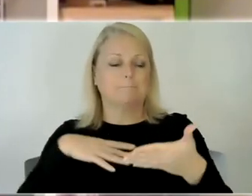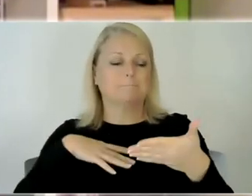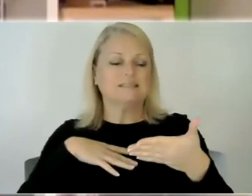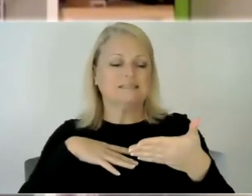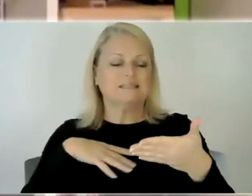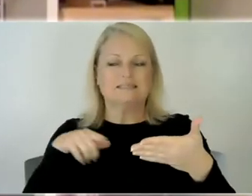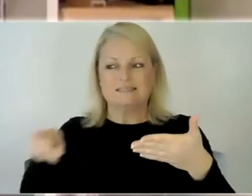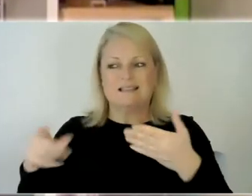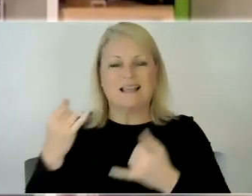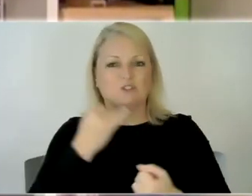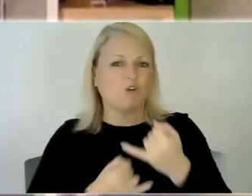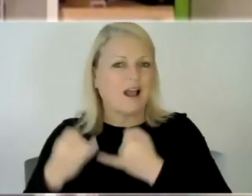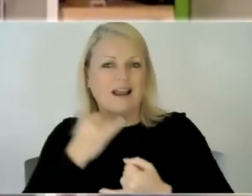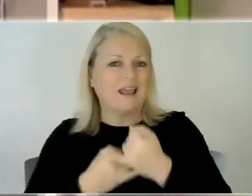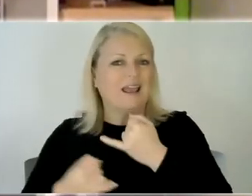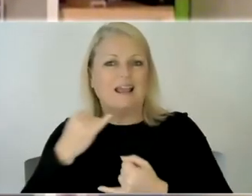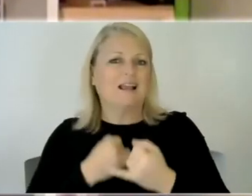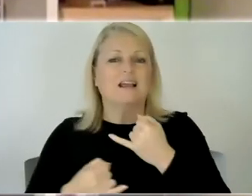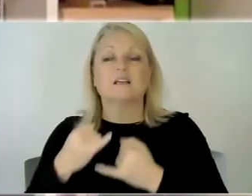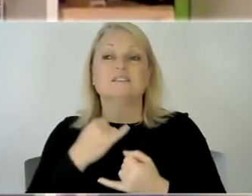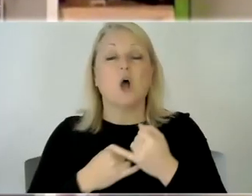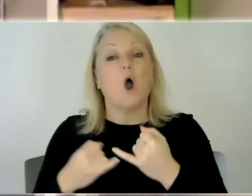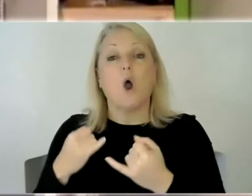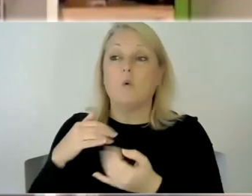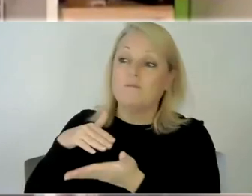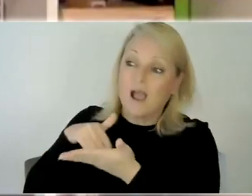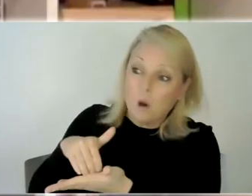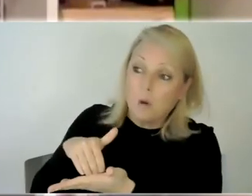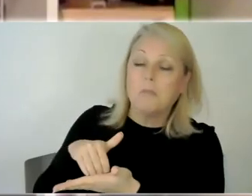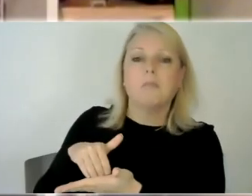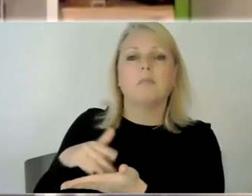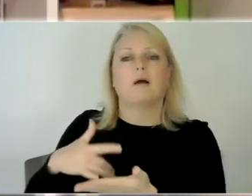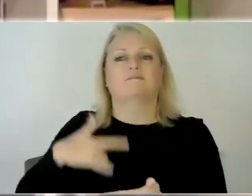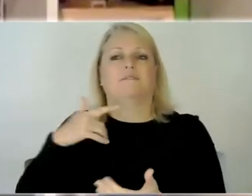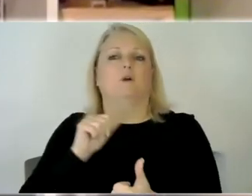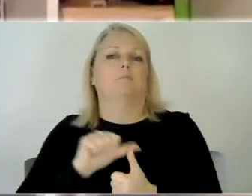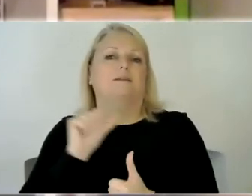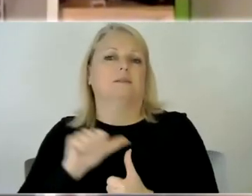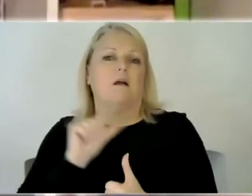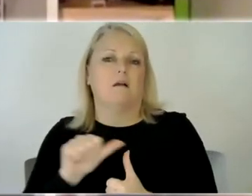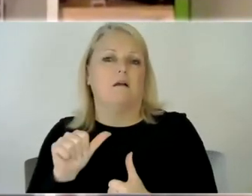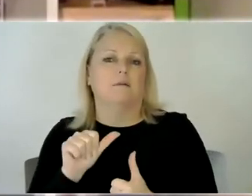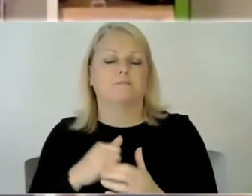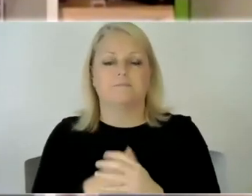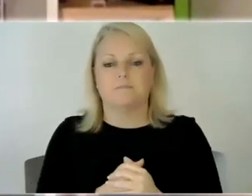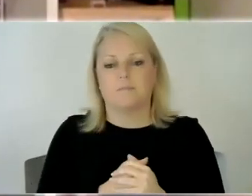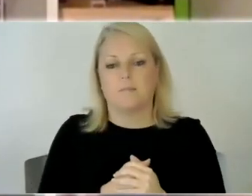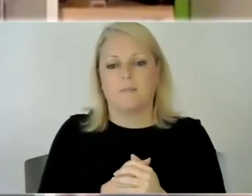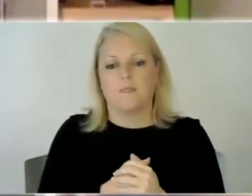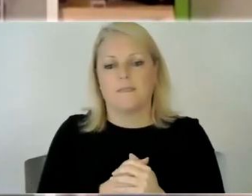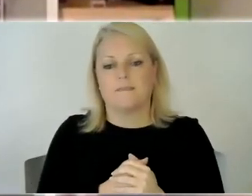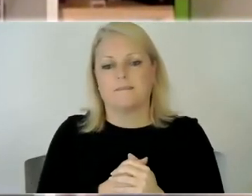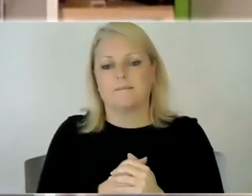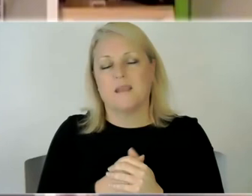so for me you know even just just doing that help you know takes my mind off maybe my tough day and what's going on and